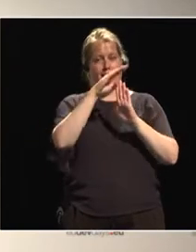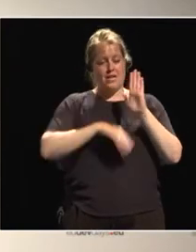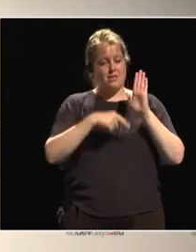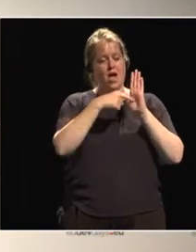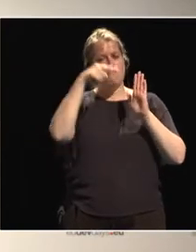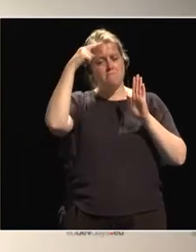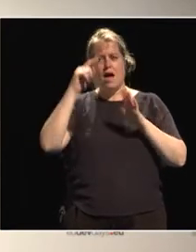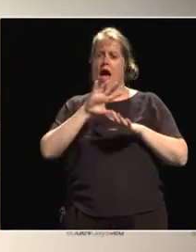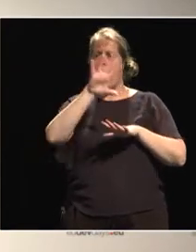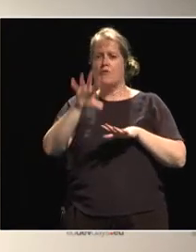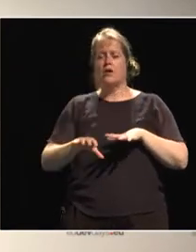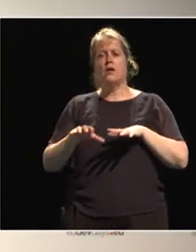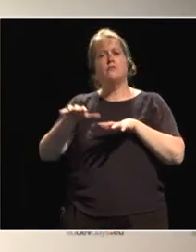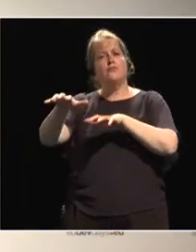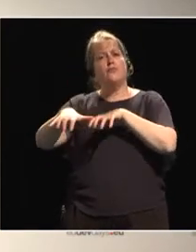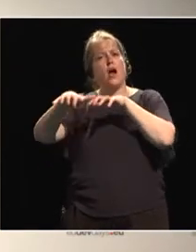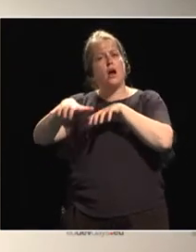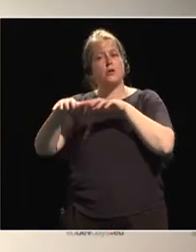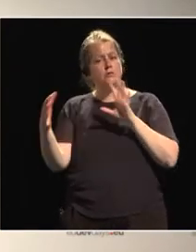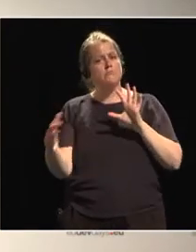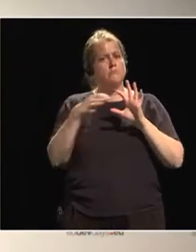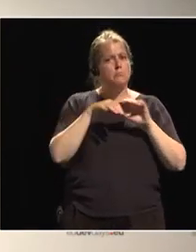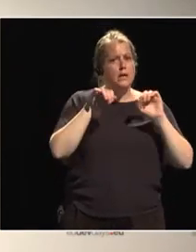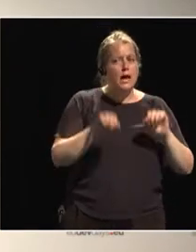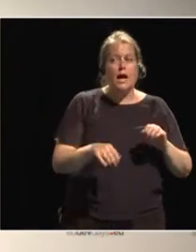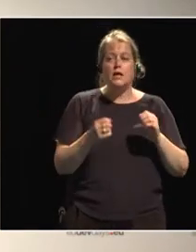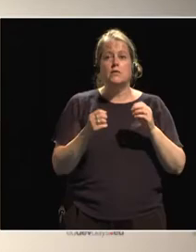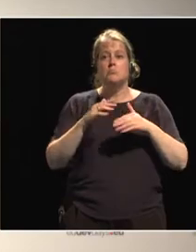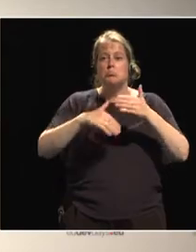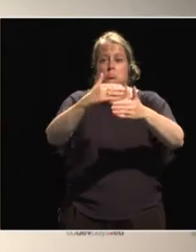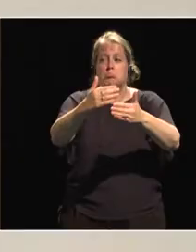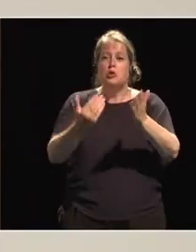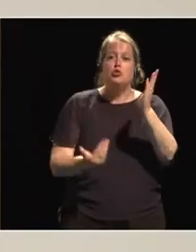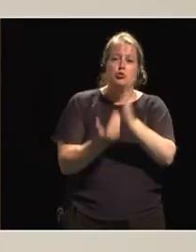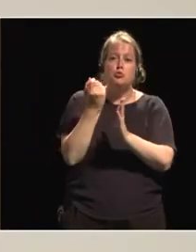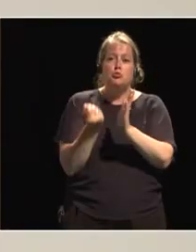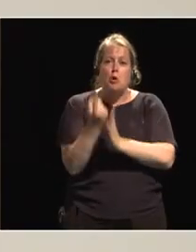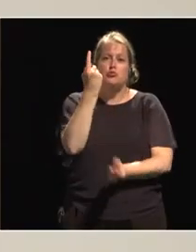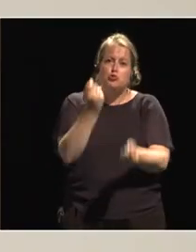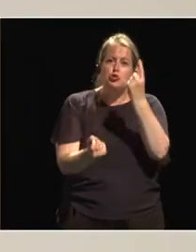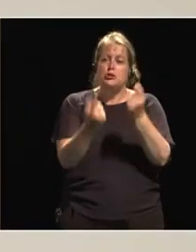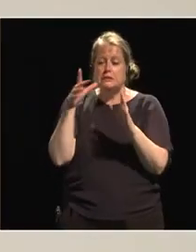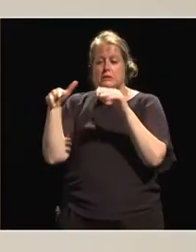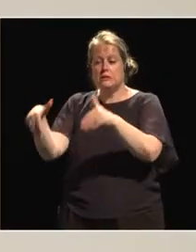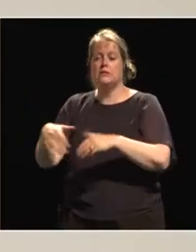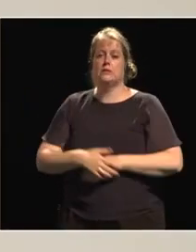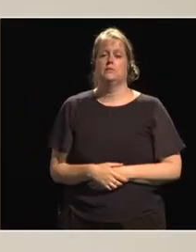And does it actually offer new opportunities for these women? Certainly.